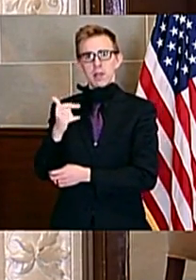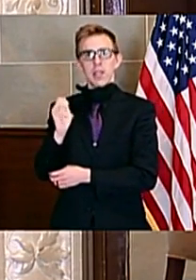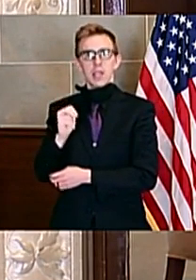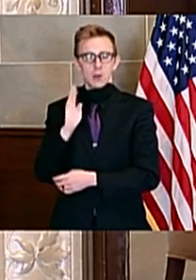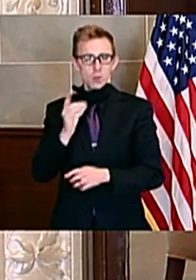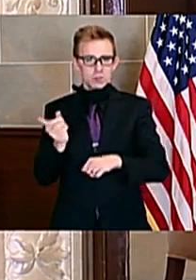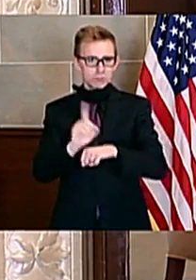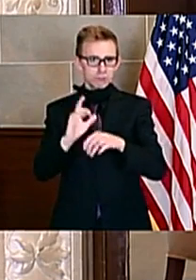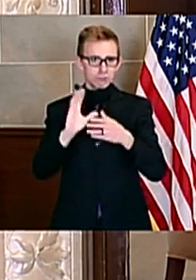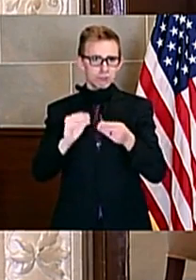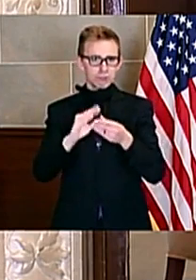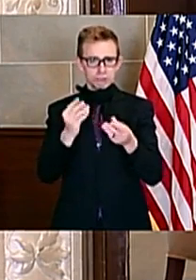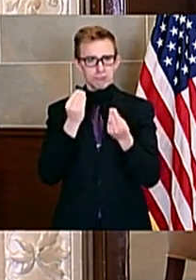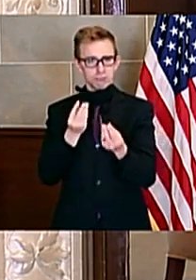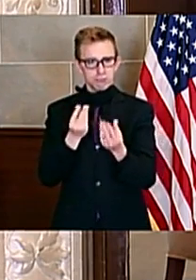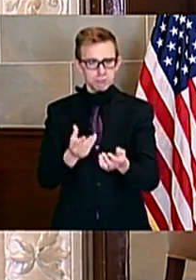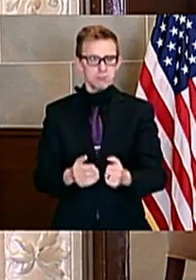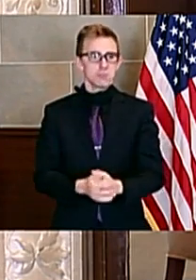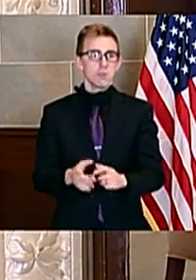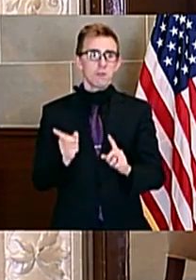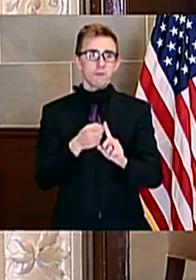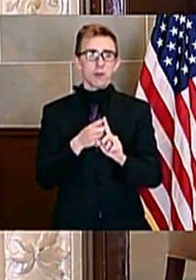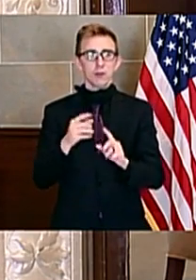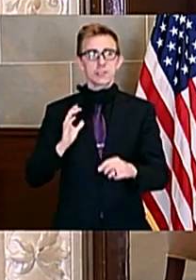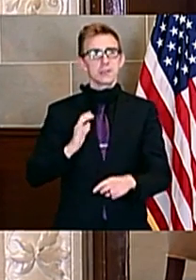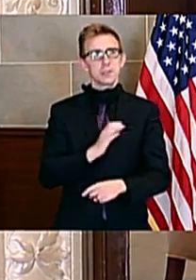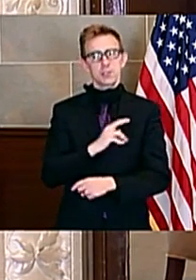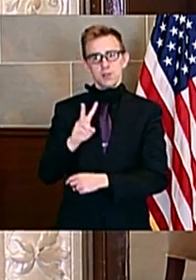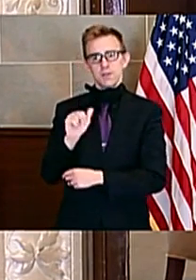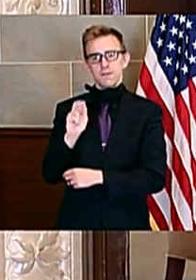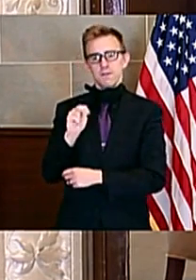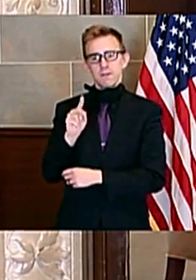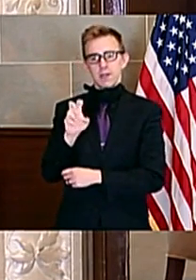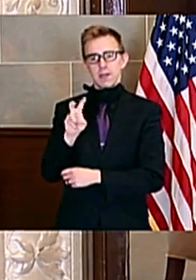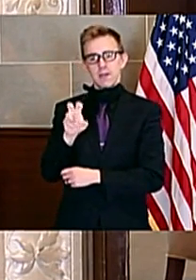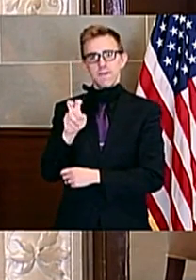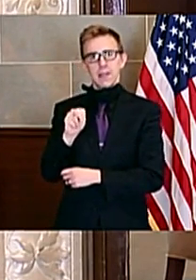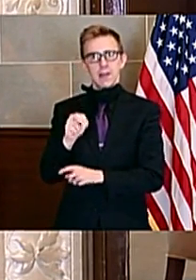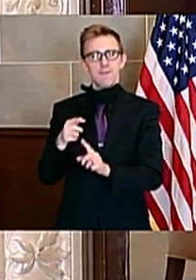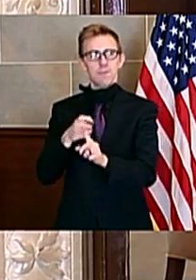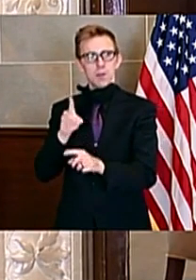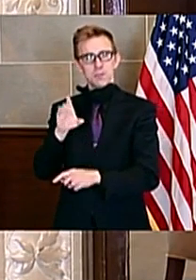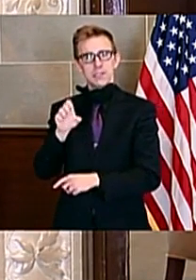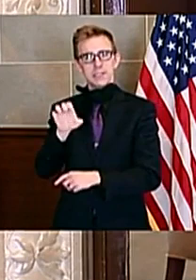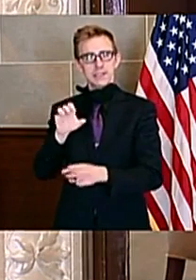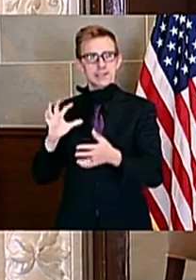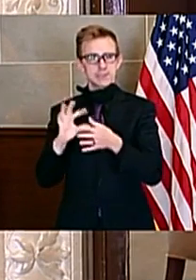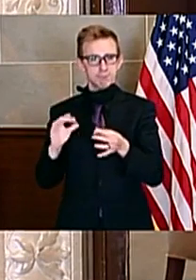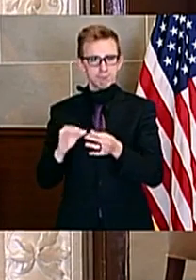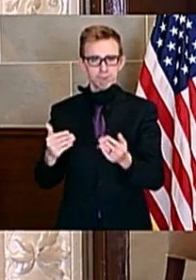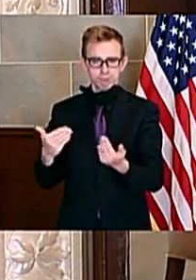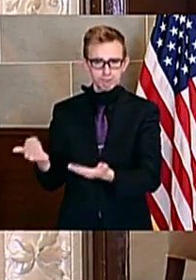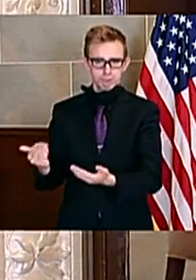So first, I would like to ask Commissioner Vandeven for an update on DESE. Margie?